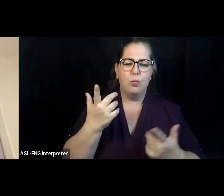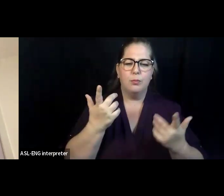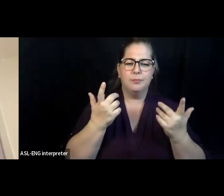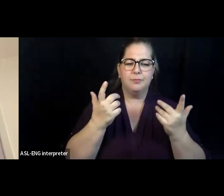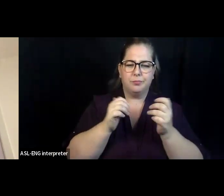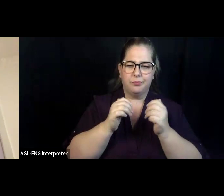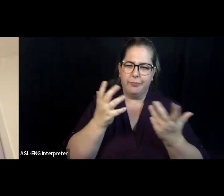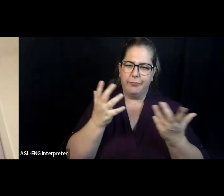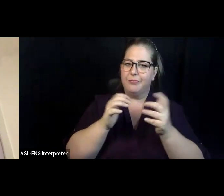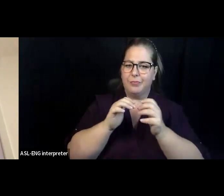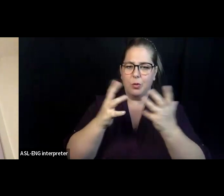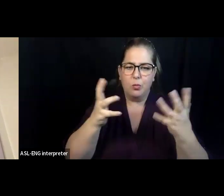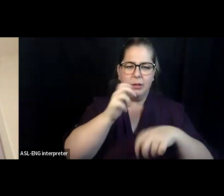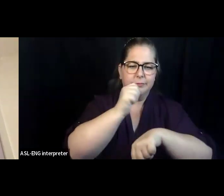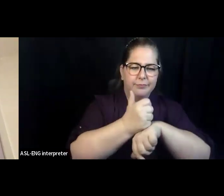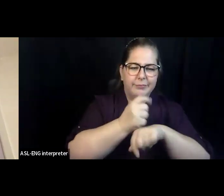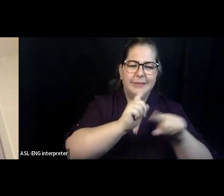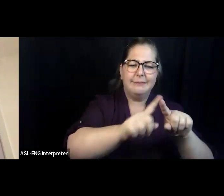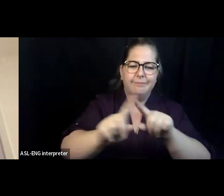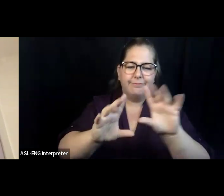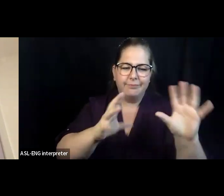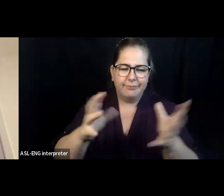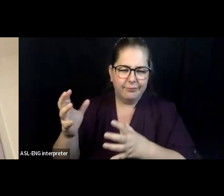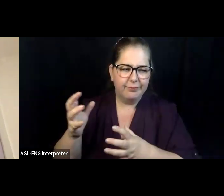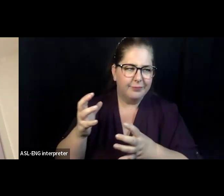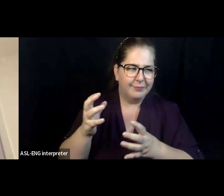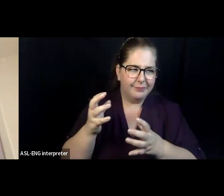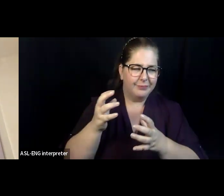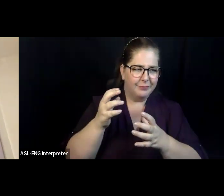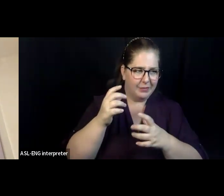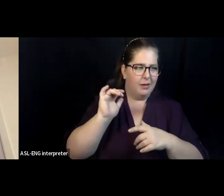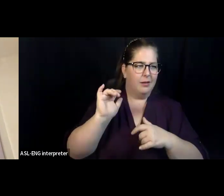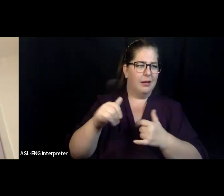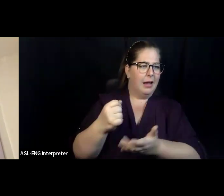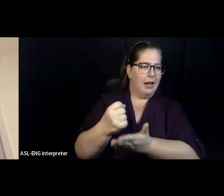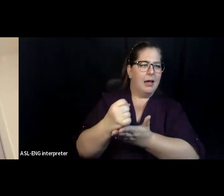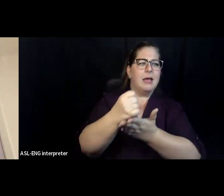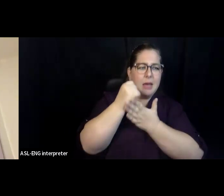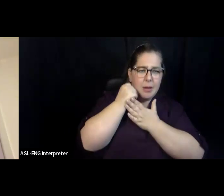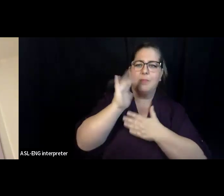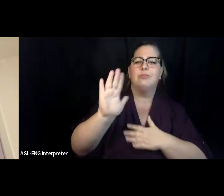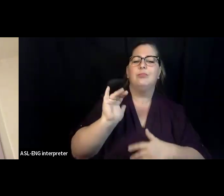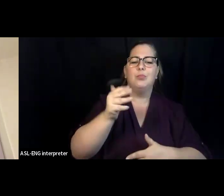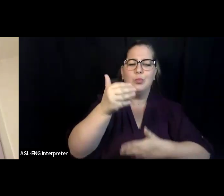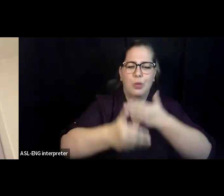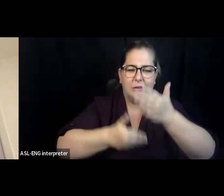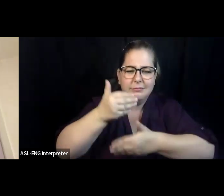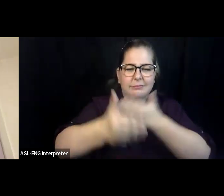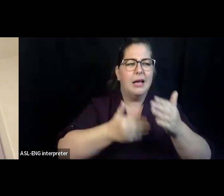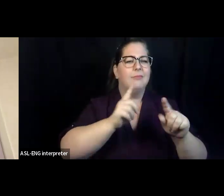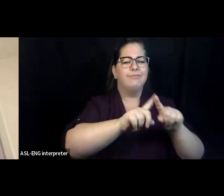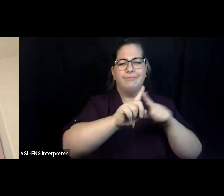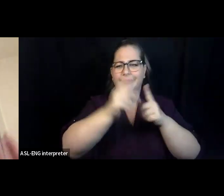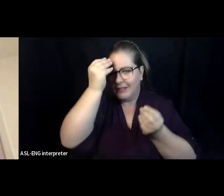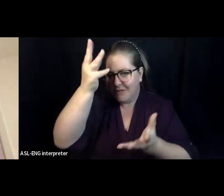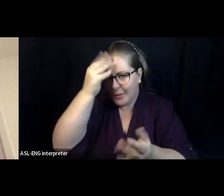who helped serve that process and gave a lot of information and came